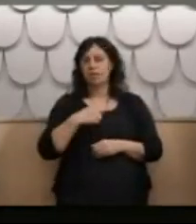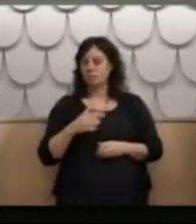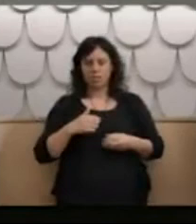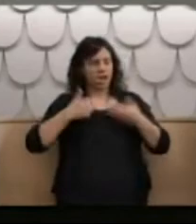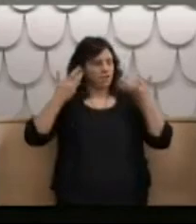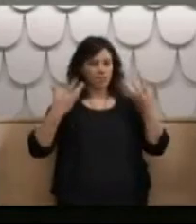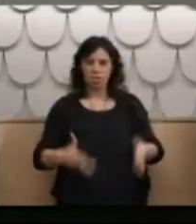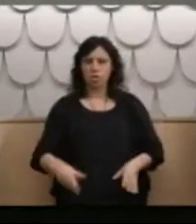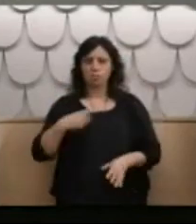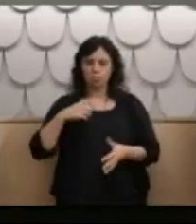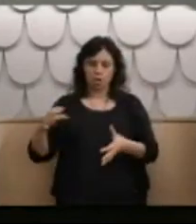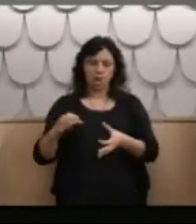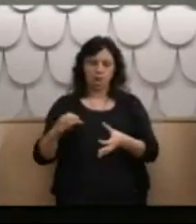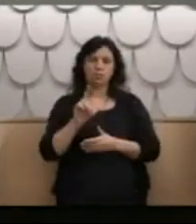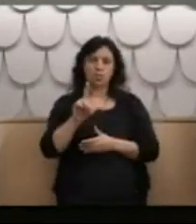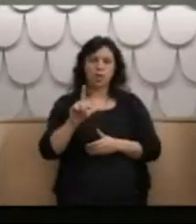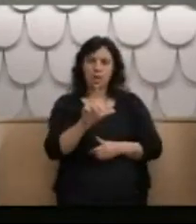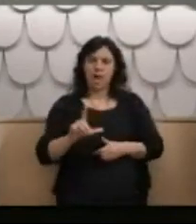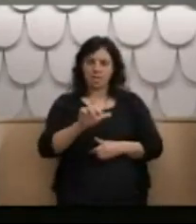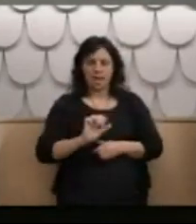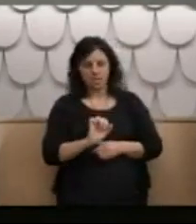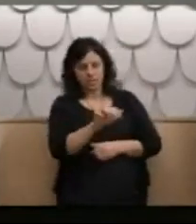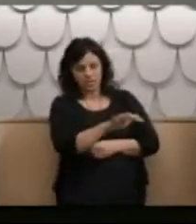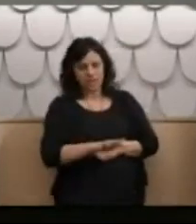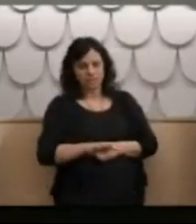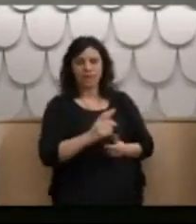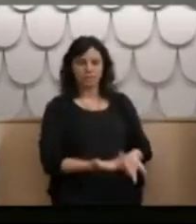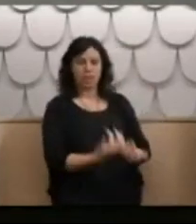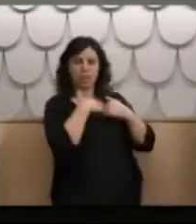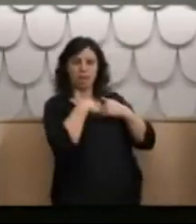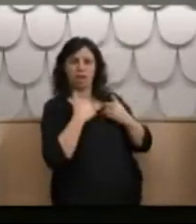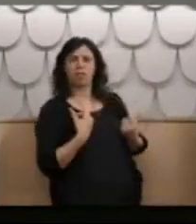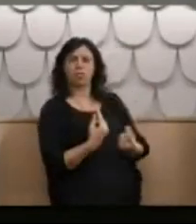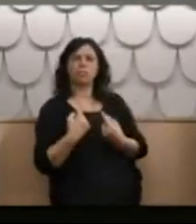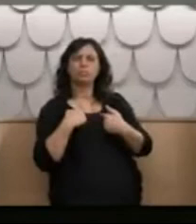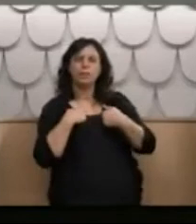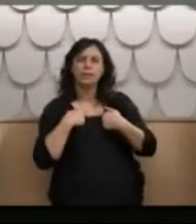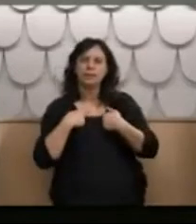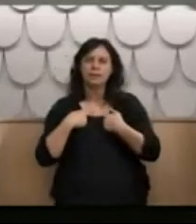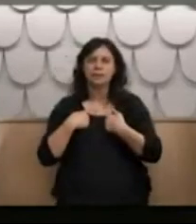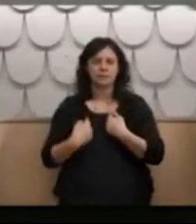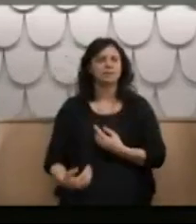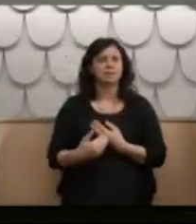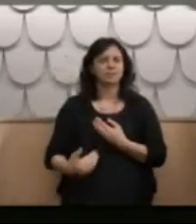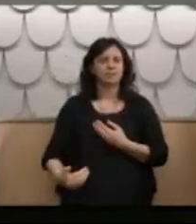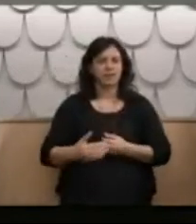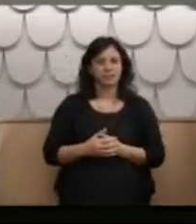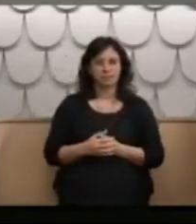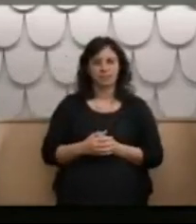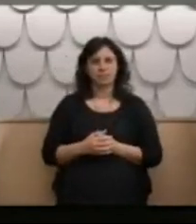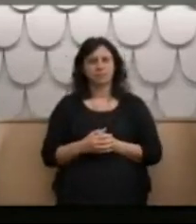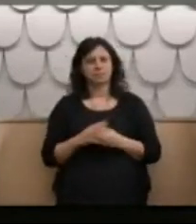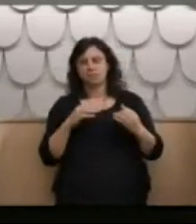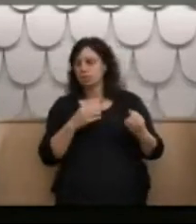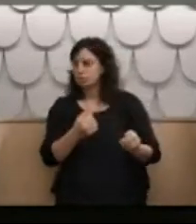and especially Lake Ellison had done to me. Over those seven years, I got on one driving conviction for drink driving in jail.